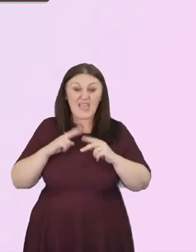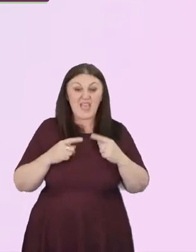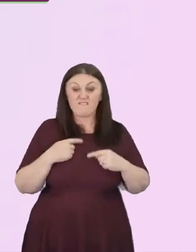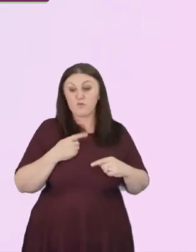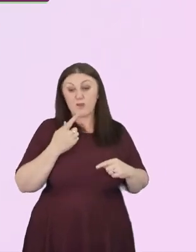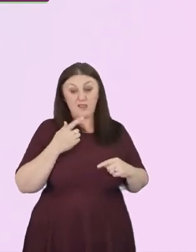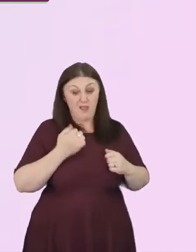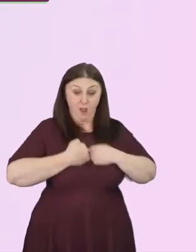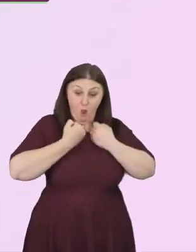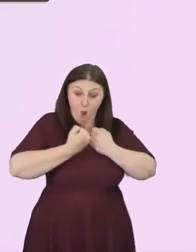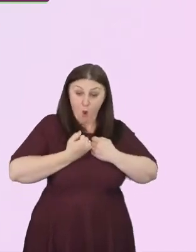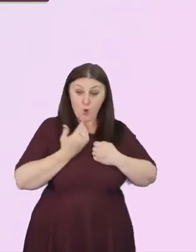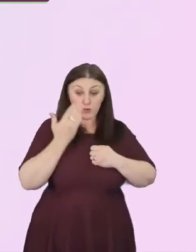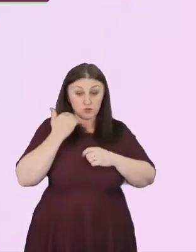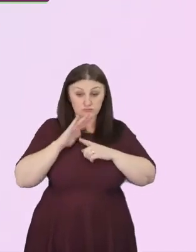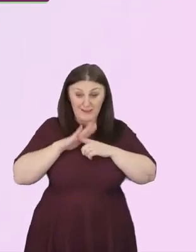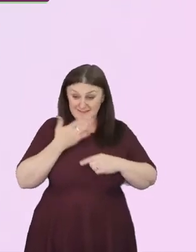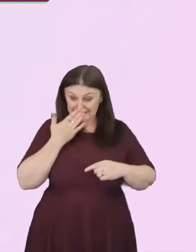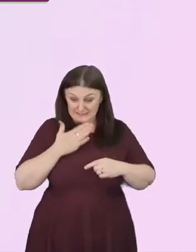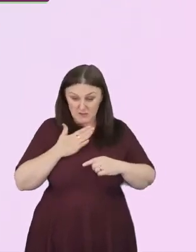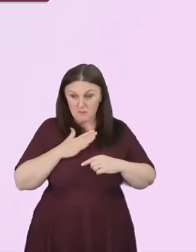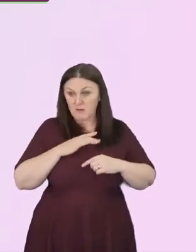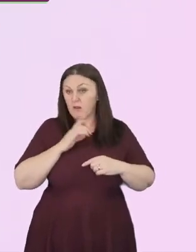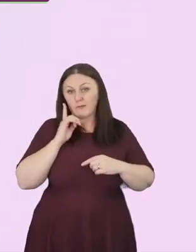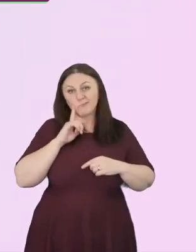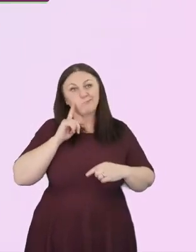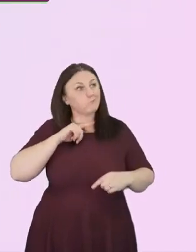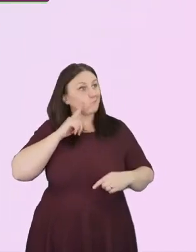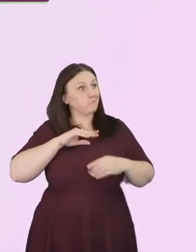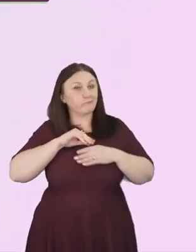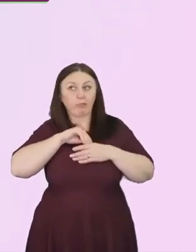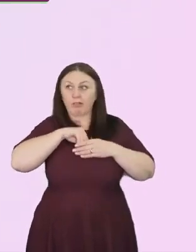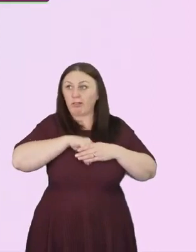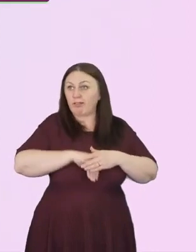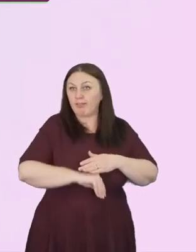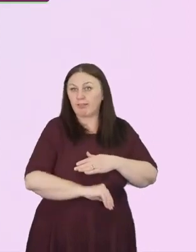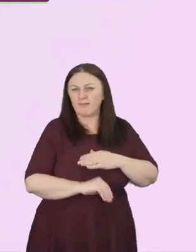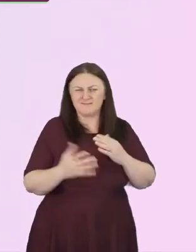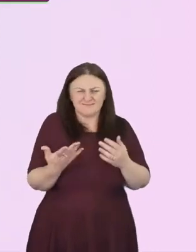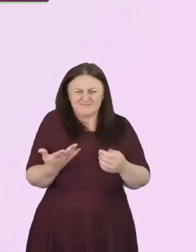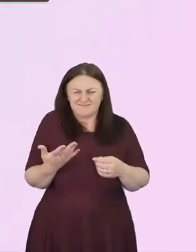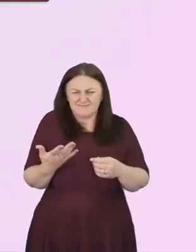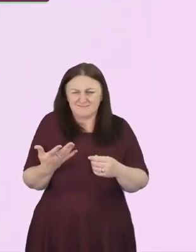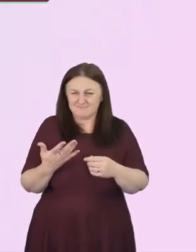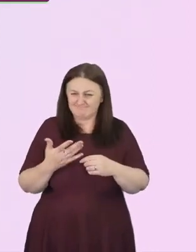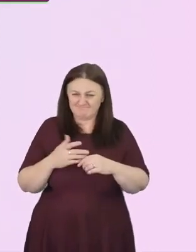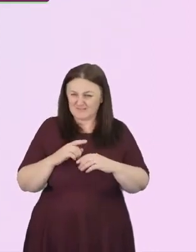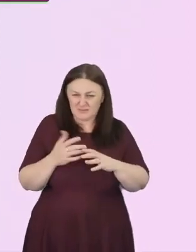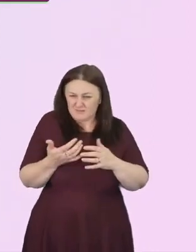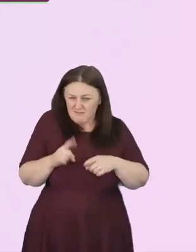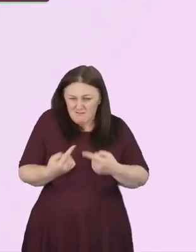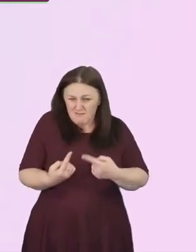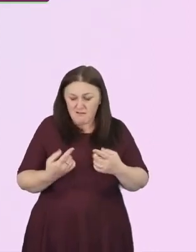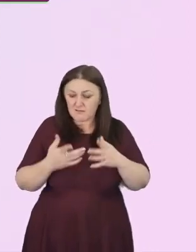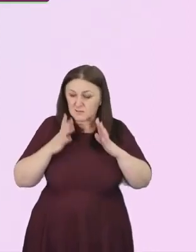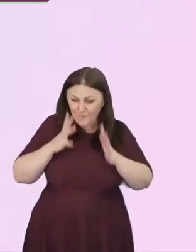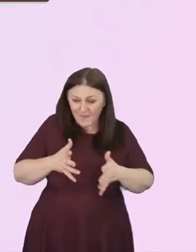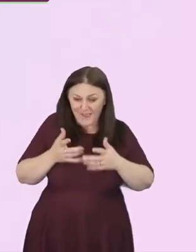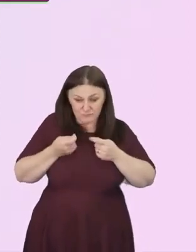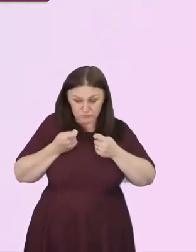unhelpful, and I would say basically untrue. We need to treat racism like we do all of our sinfulness.